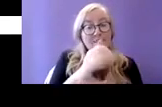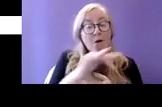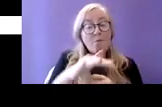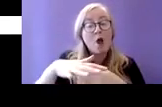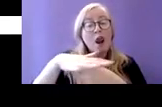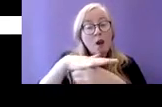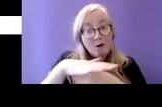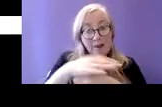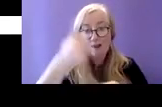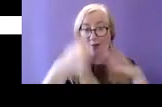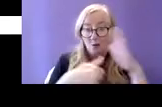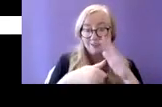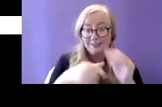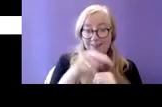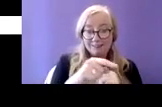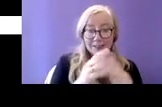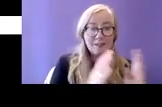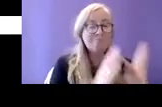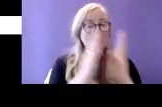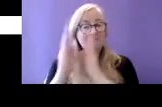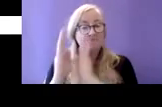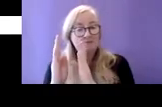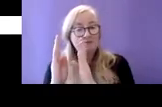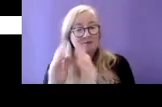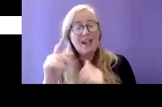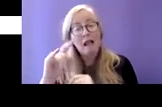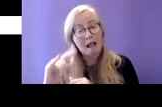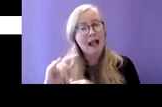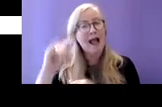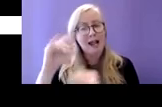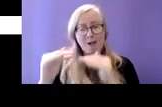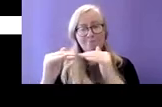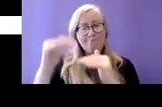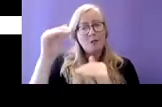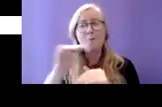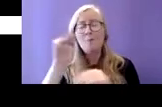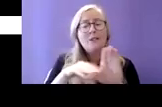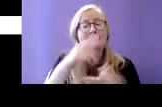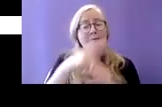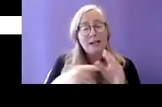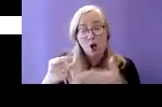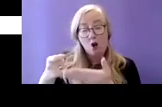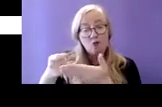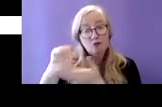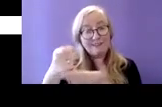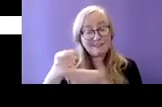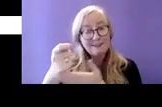a significantly higher proportion of persons with disabilities are renting their property from a voluntary body